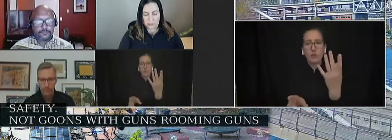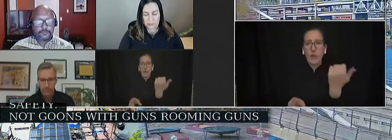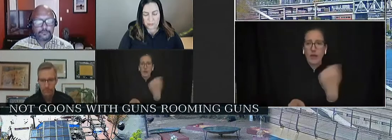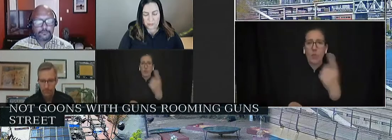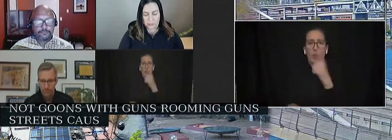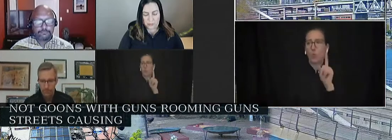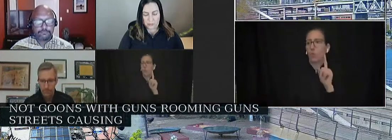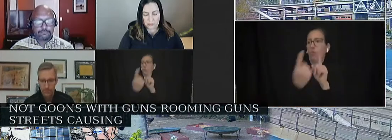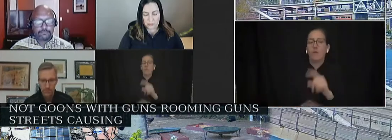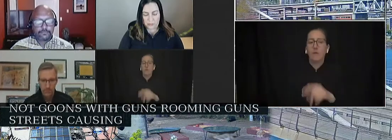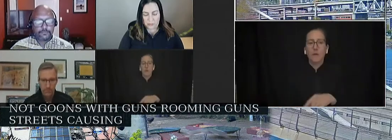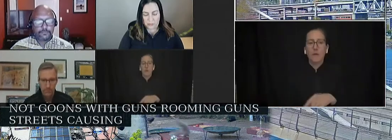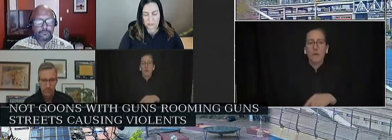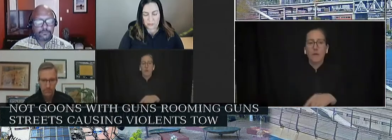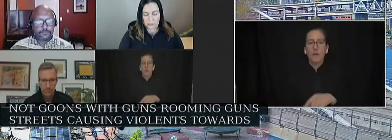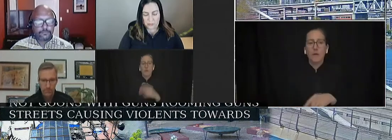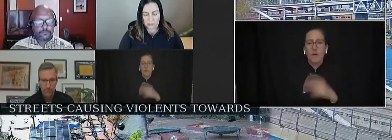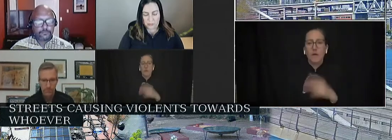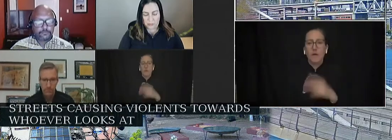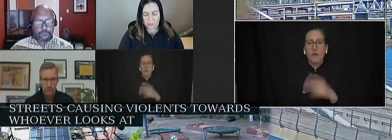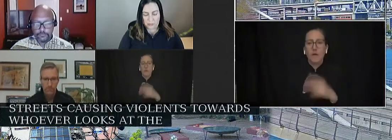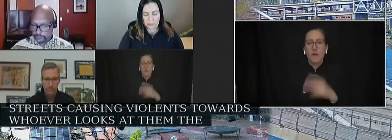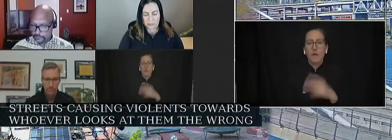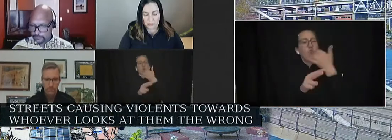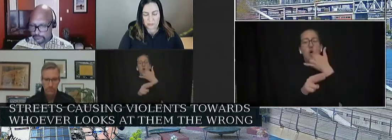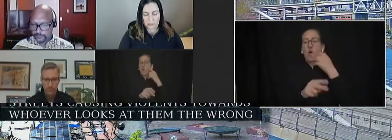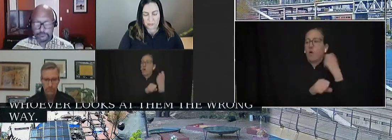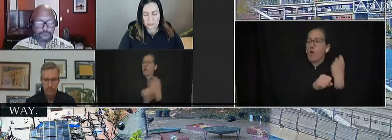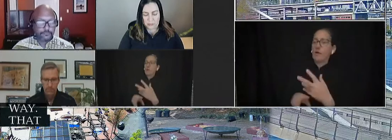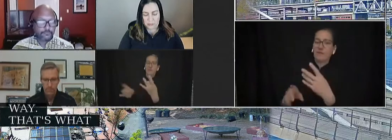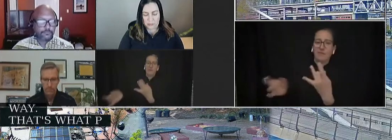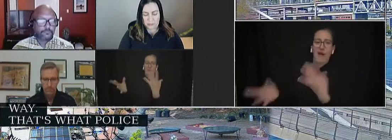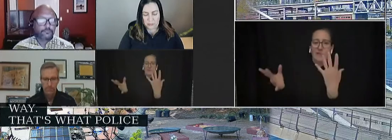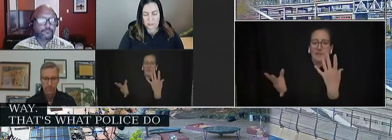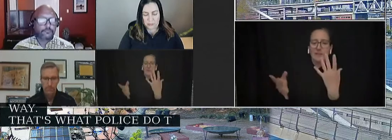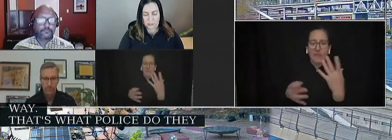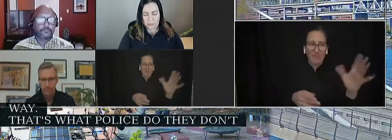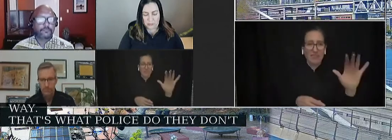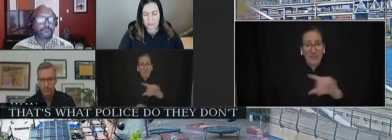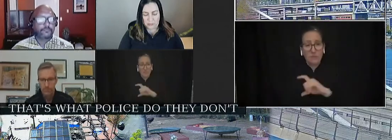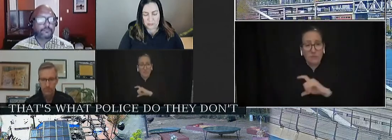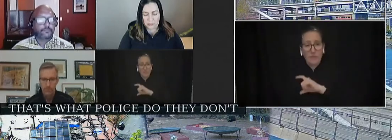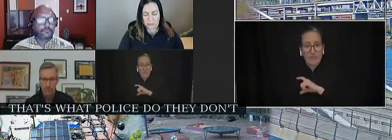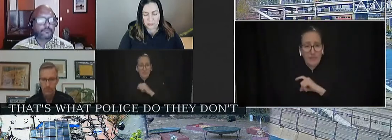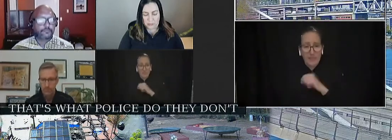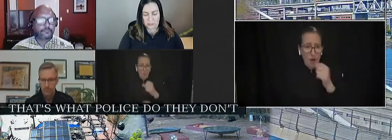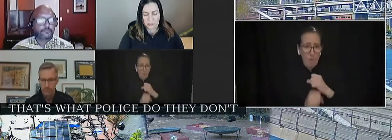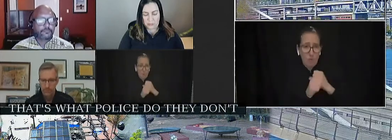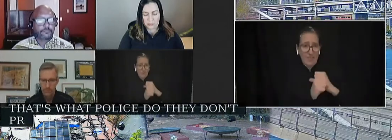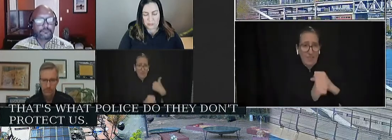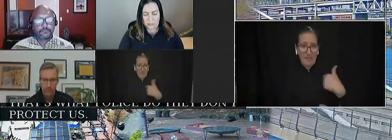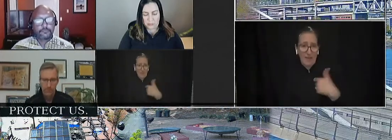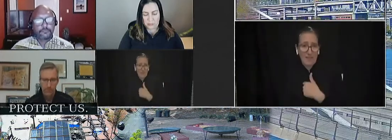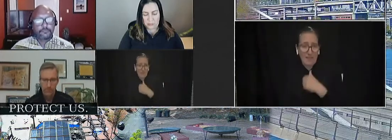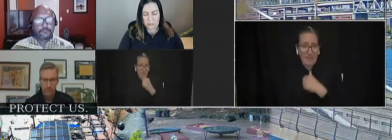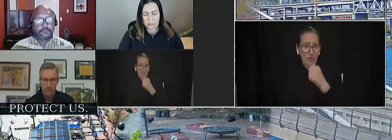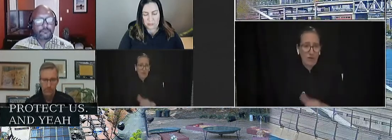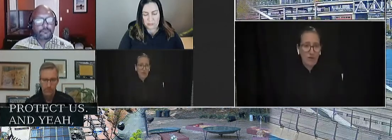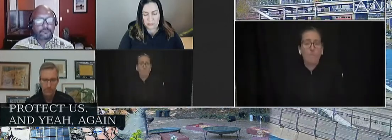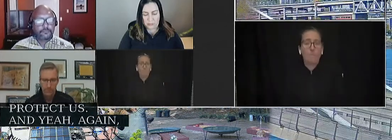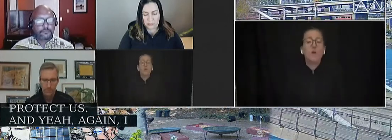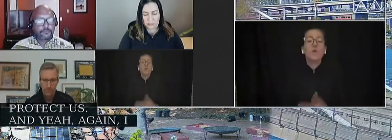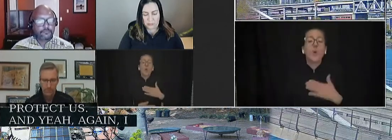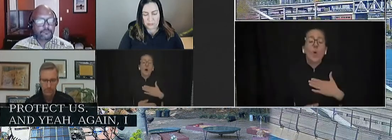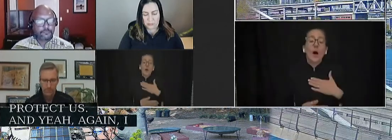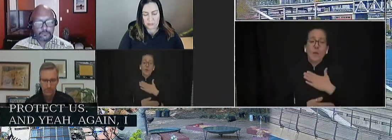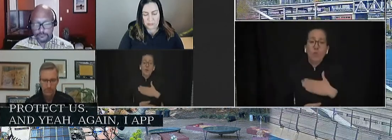them the wrong way. That's what police do. They don't protect us. And yeah, again, I appreciate the